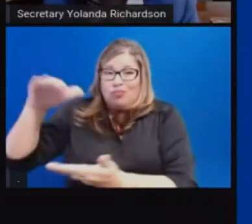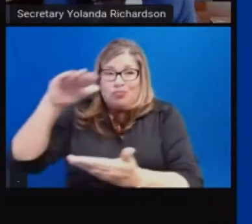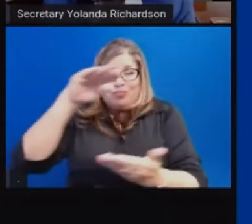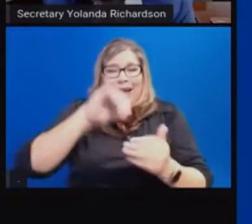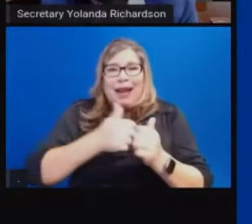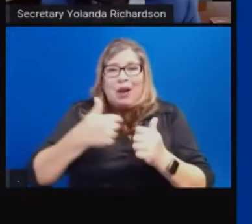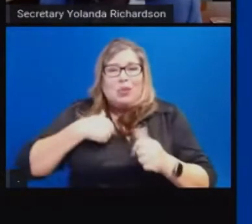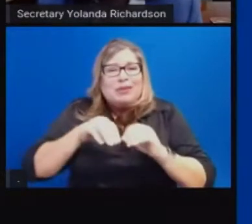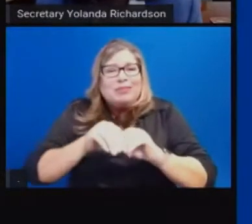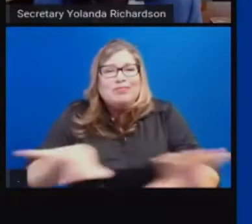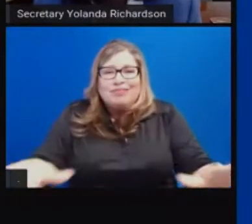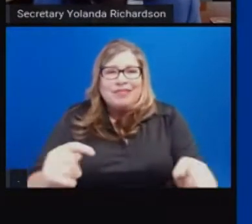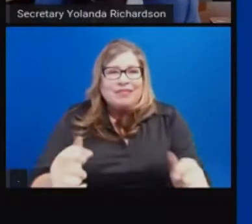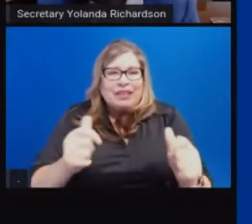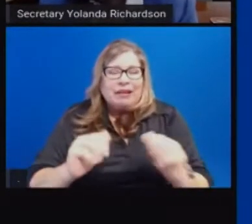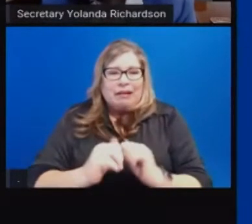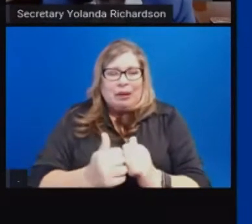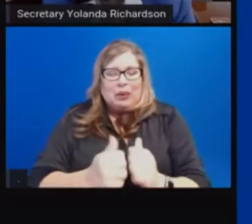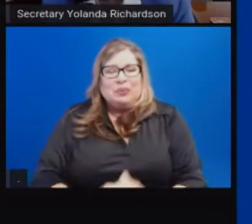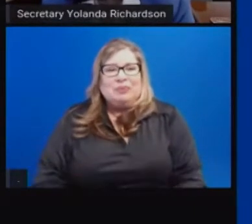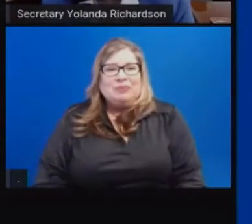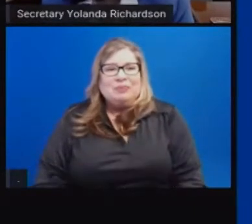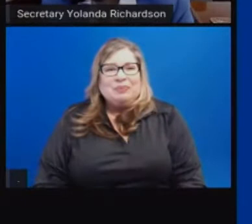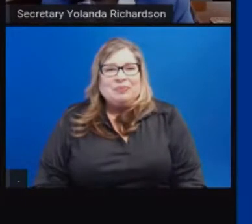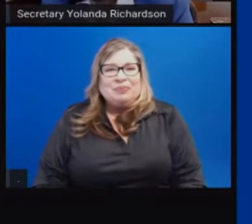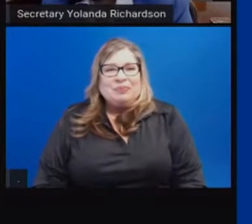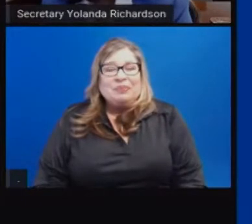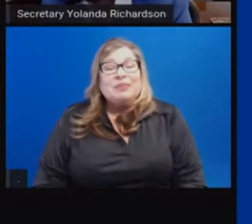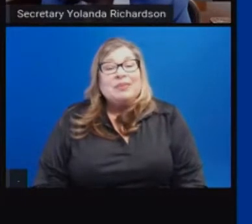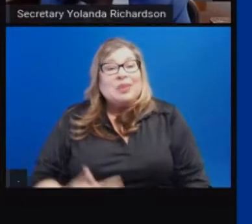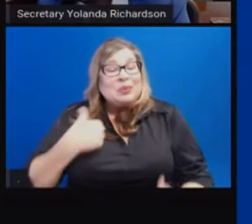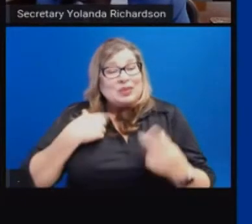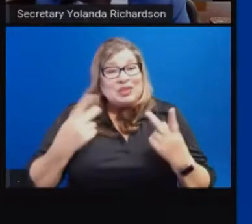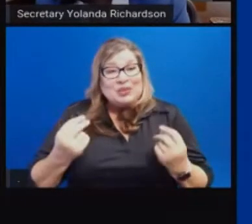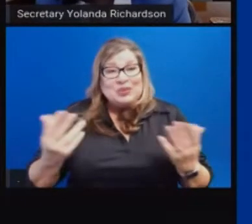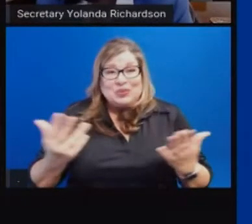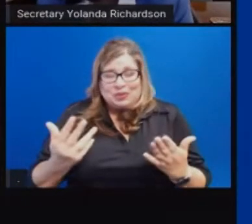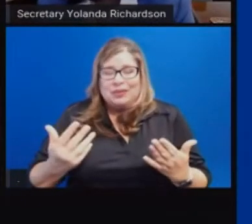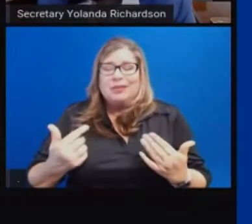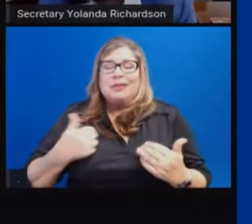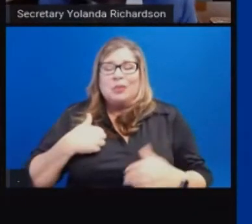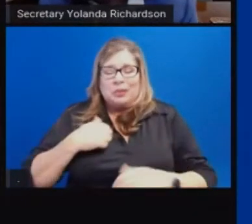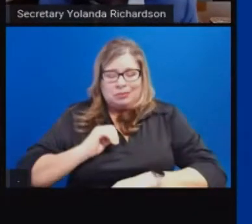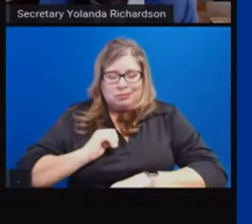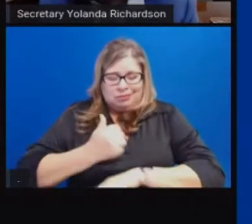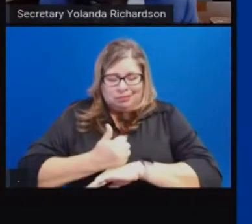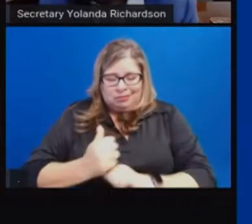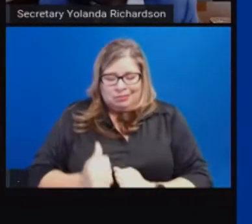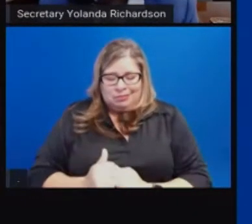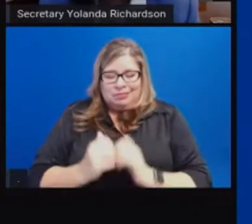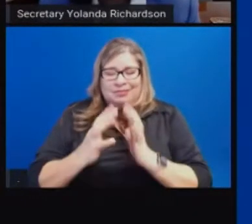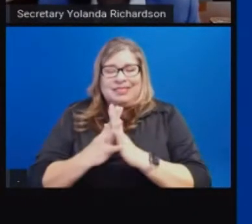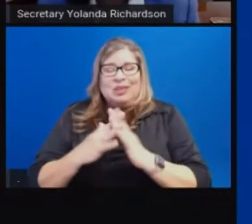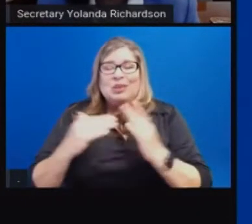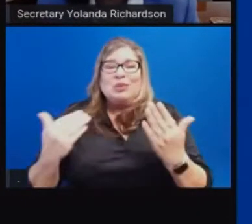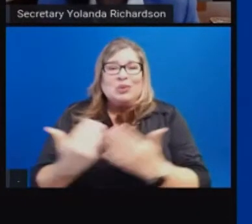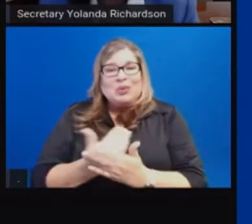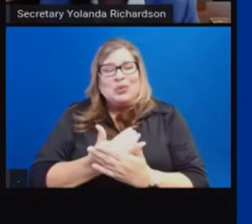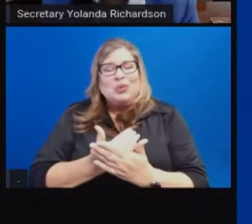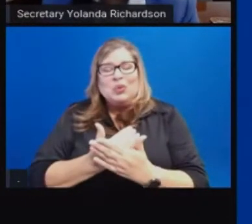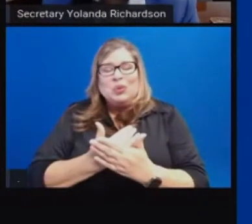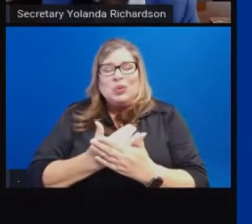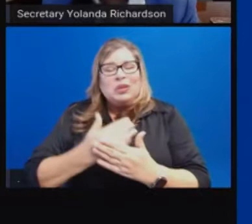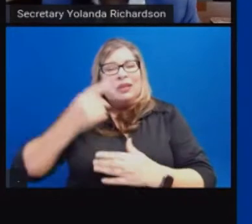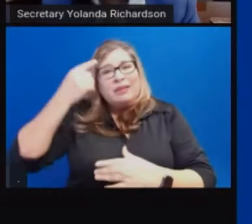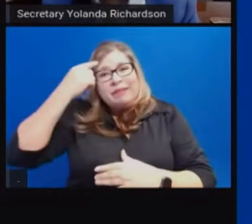So what are we doing about that? We're building a statewide vaccine administration network. We're thinking